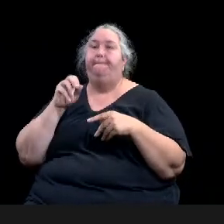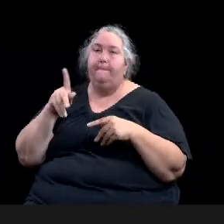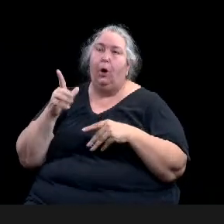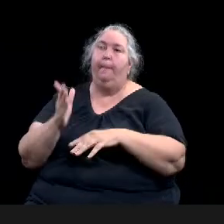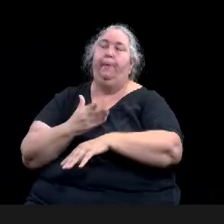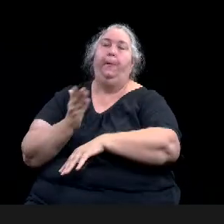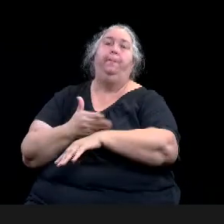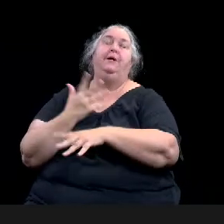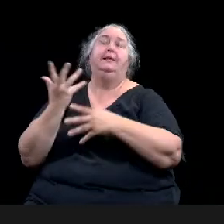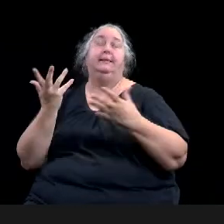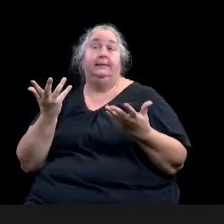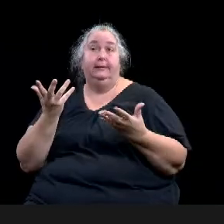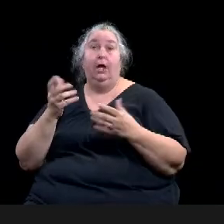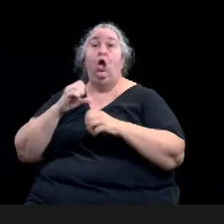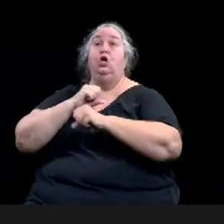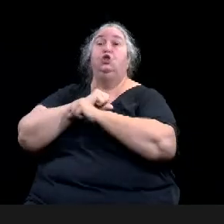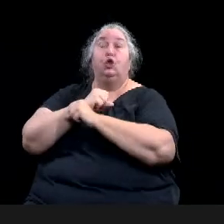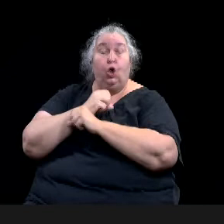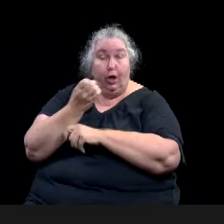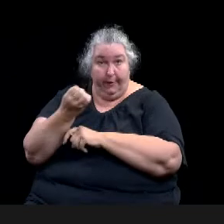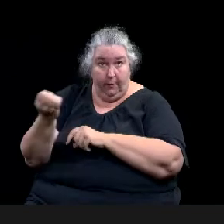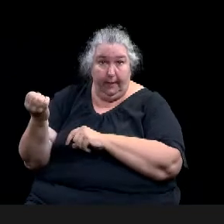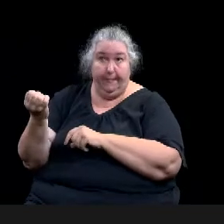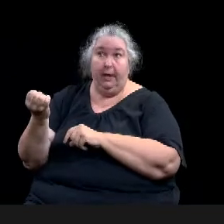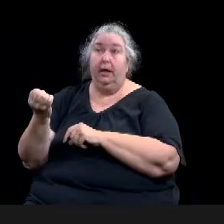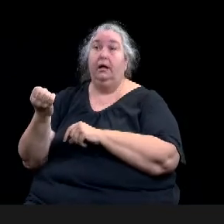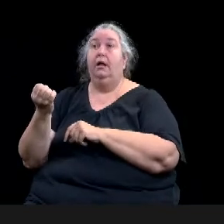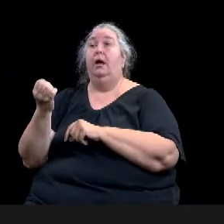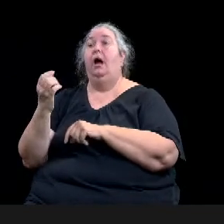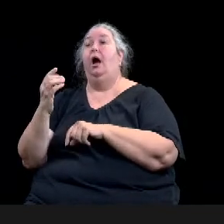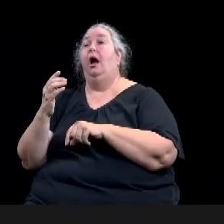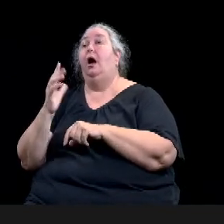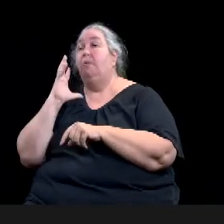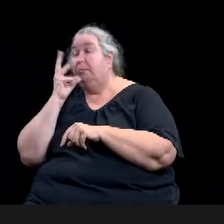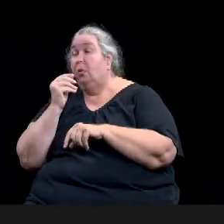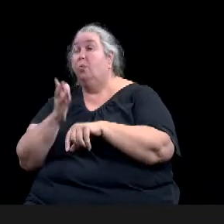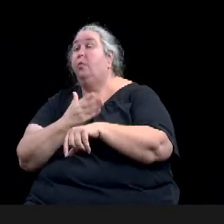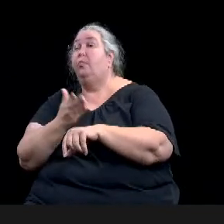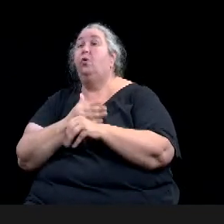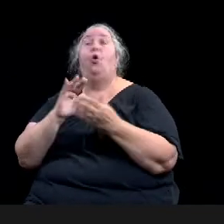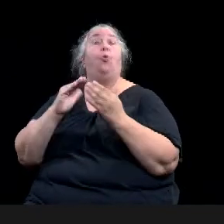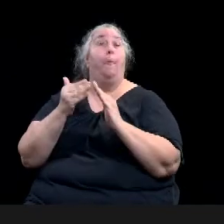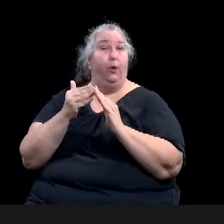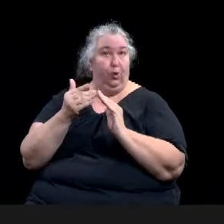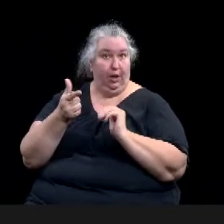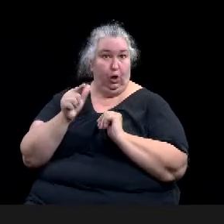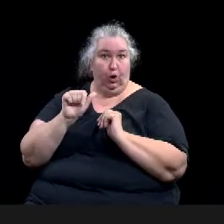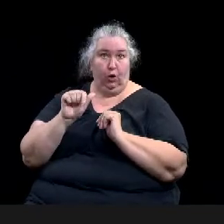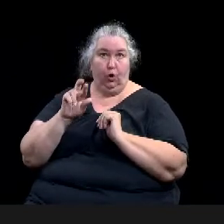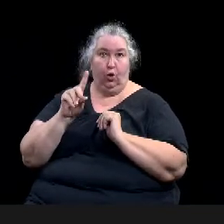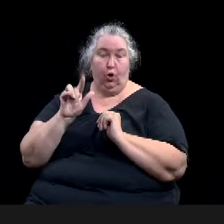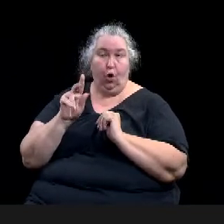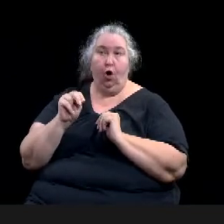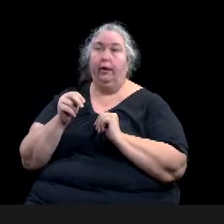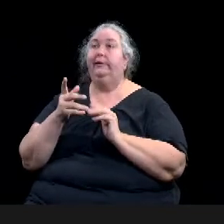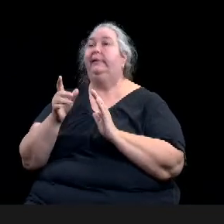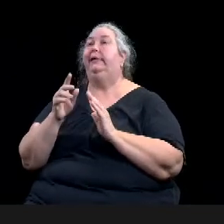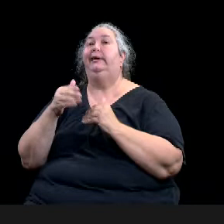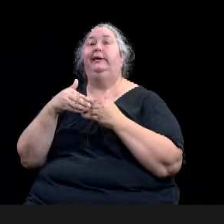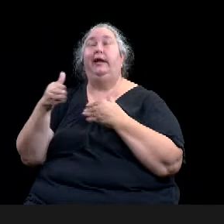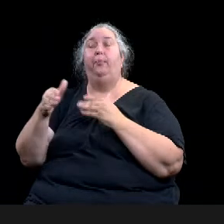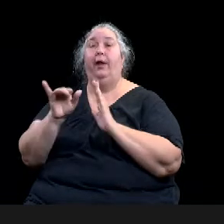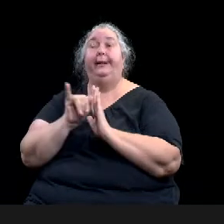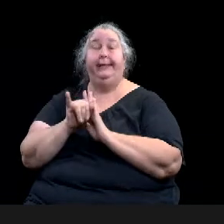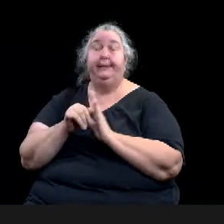um, and neighborhood identity. And we have some examples of the neighborhood identity signs here. The top right of the screen there, you see some of our existing